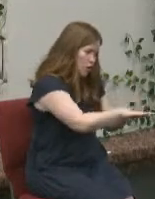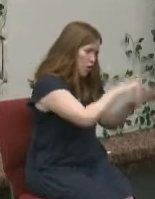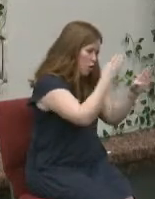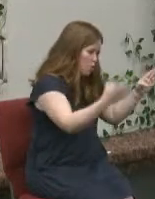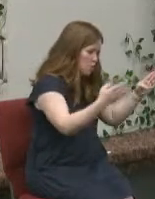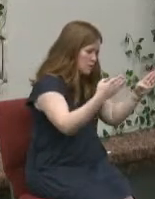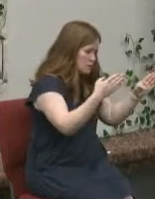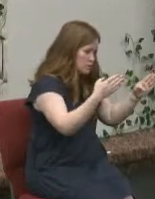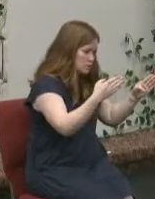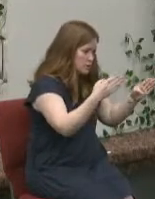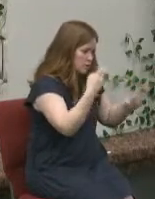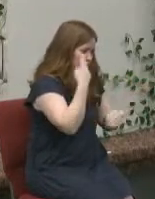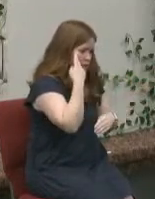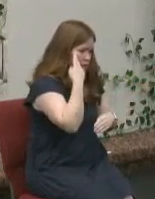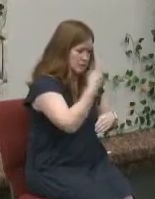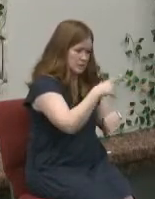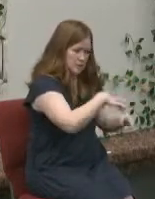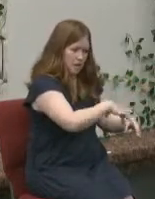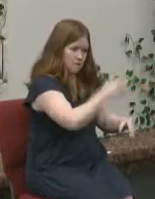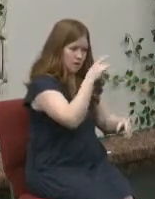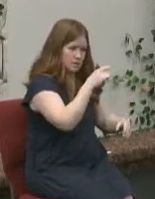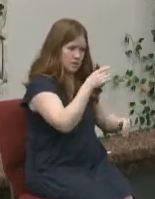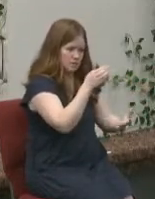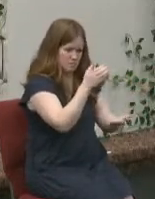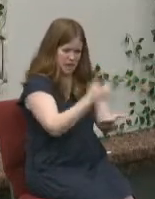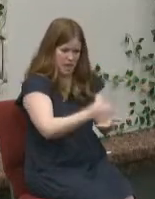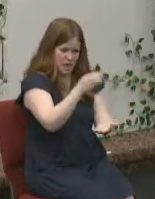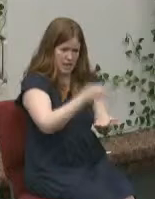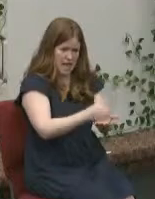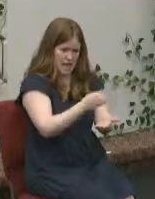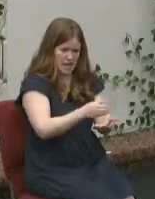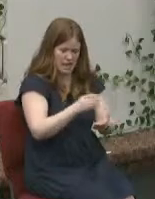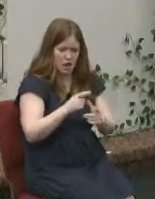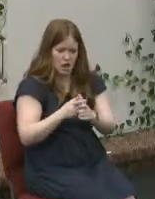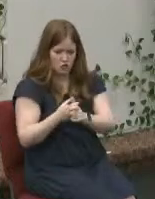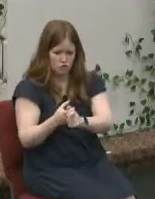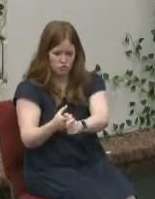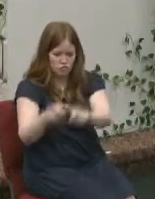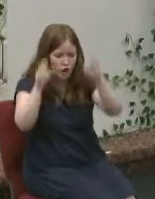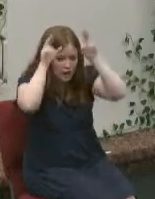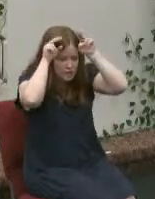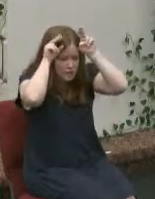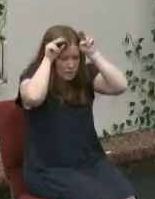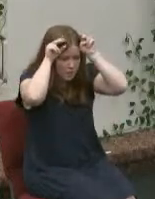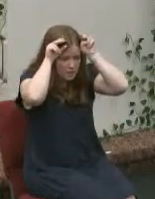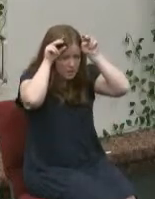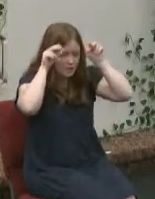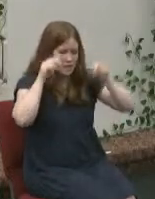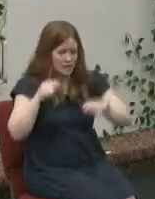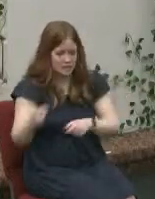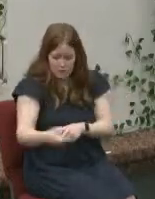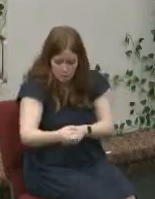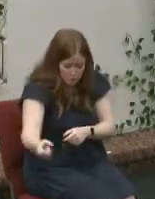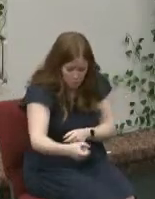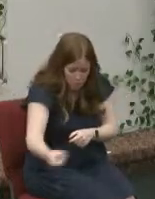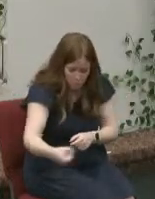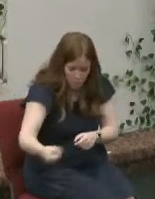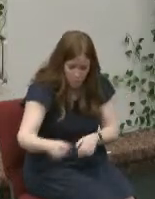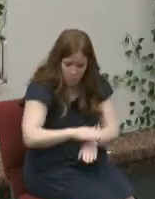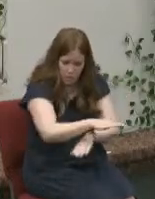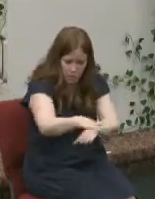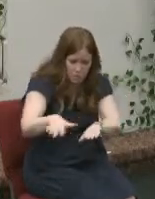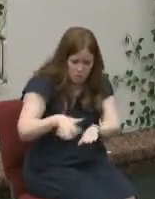and she goes in the back seat and she pulls out this can and she runs over to the bunny Easter Bunny and she sprays all over him